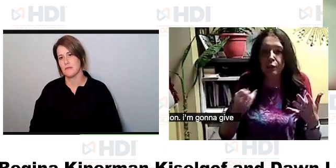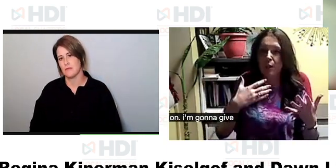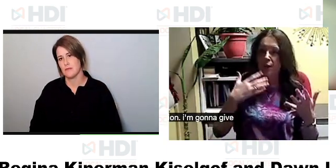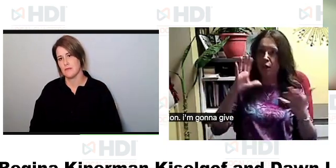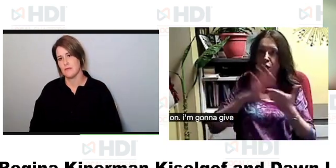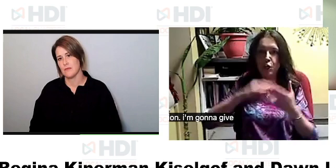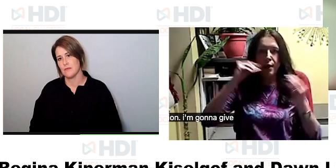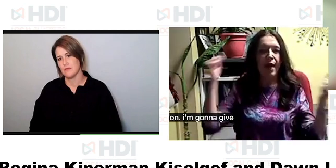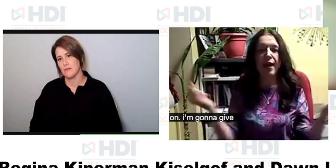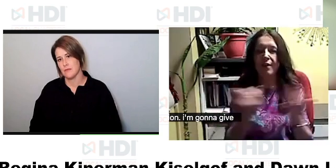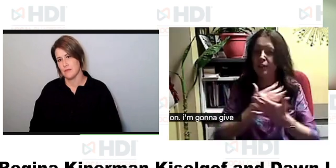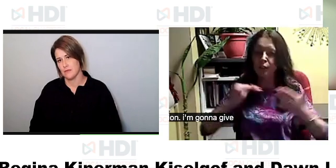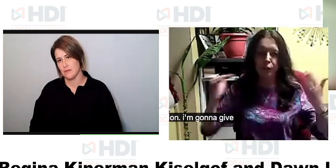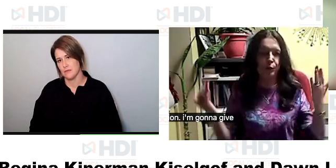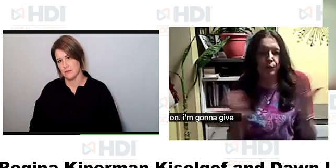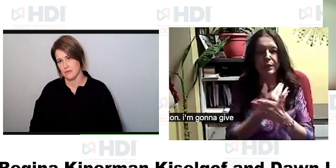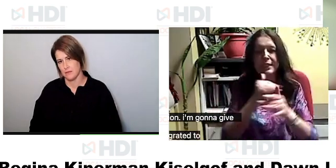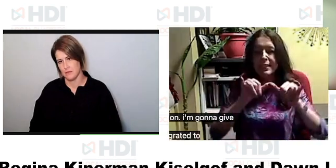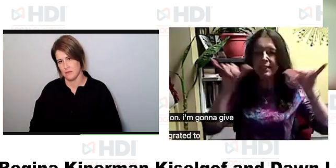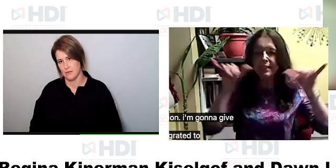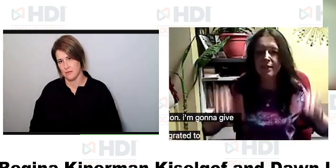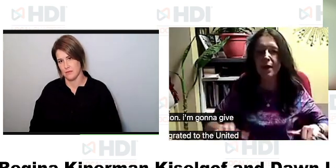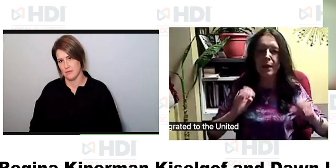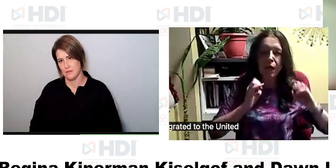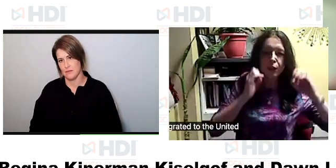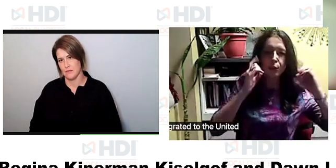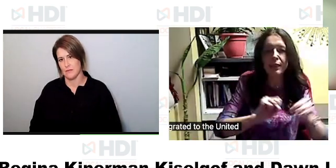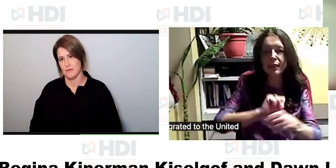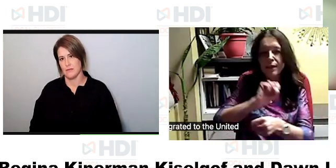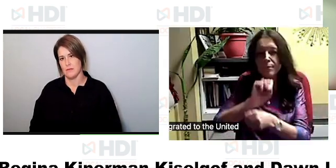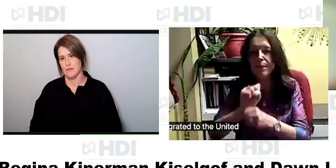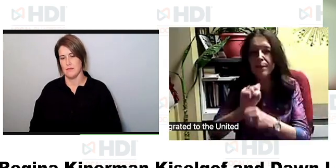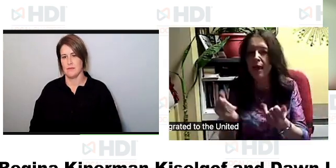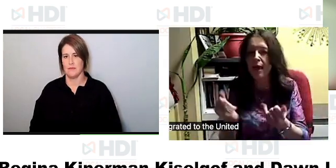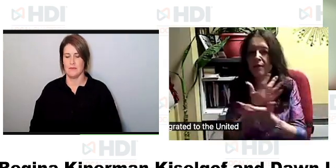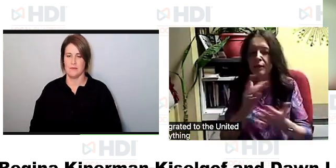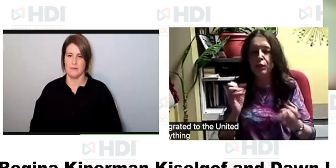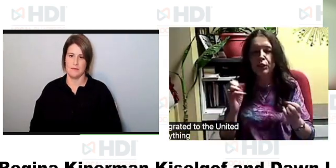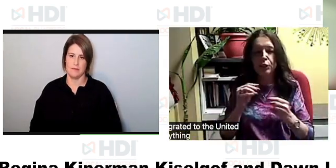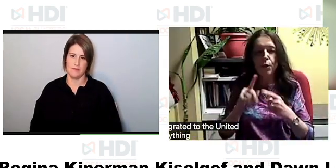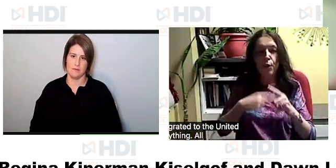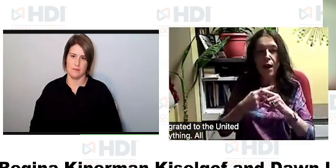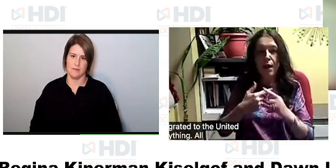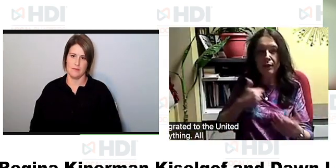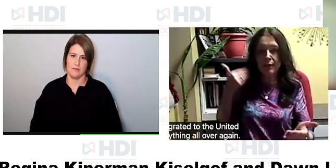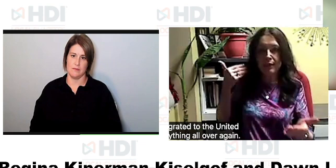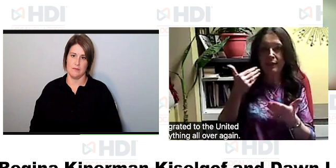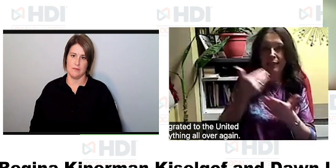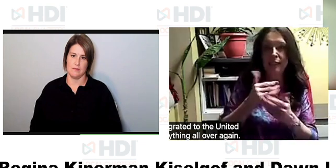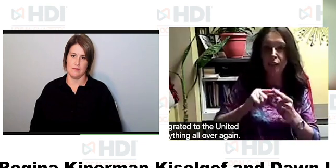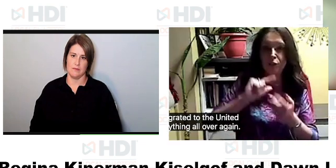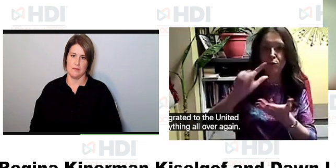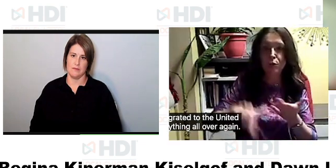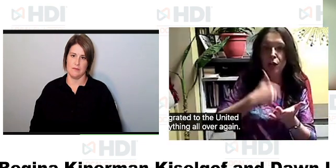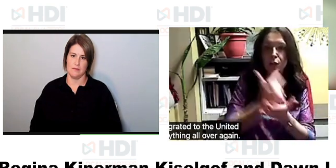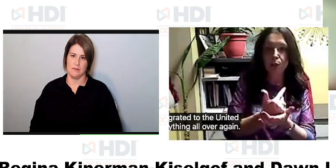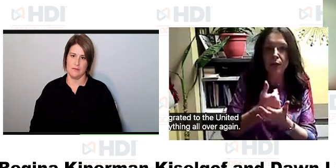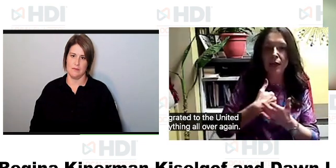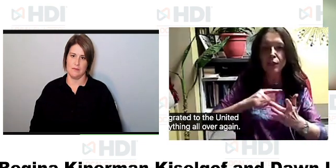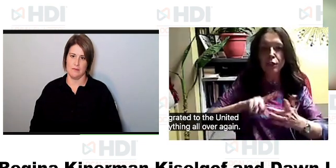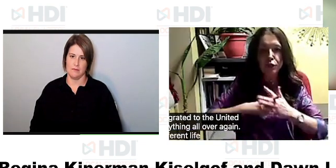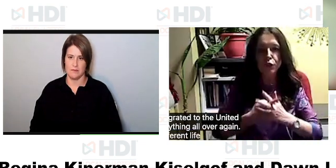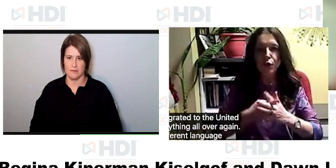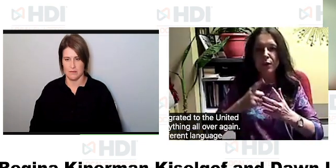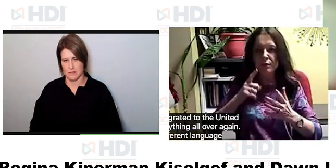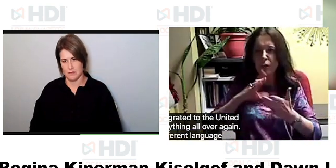so i immigrated to the united states and i had to learn everything all over again education system was in a different language